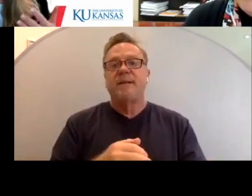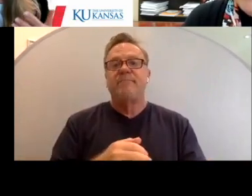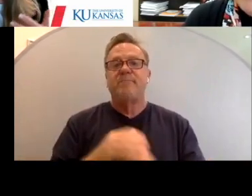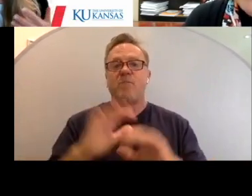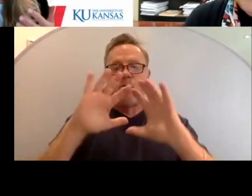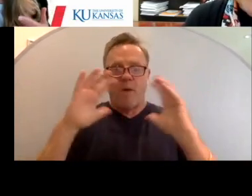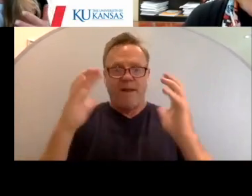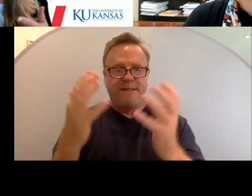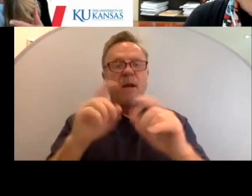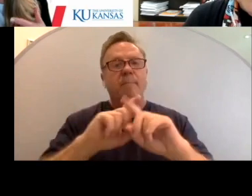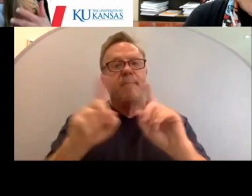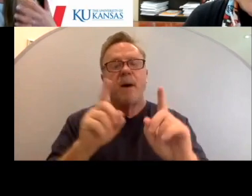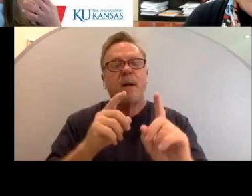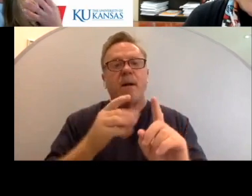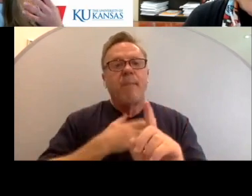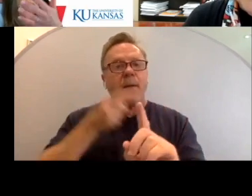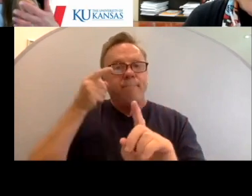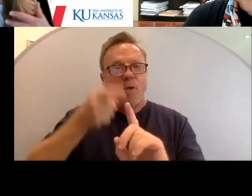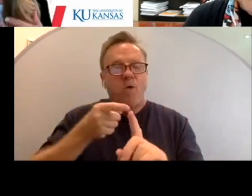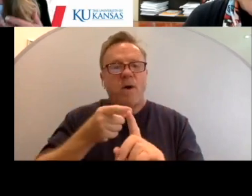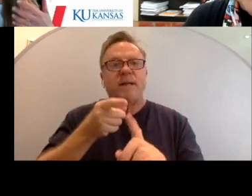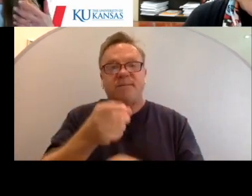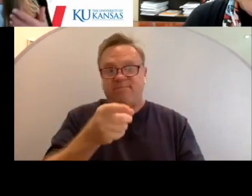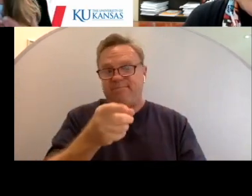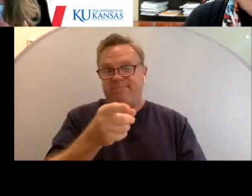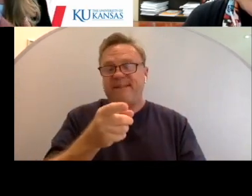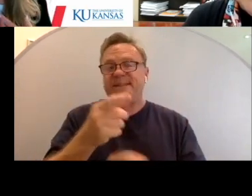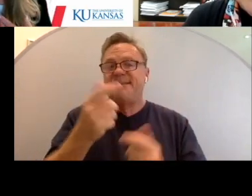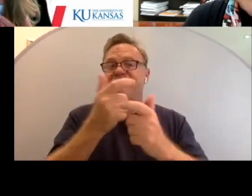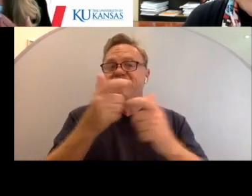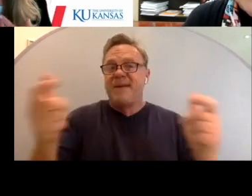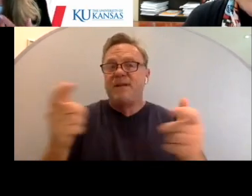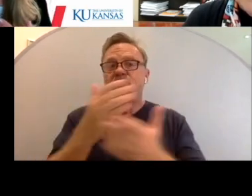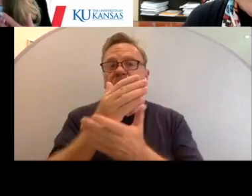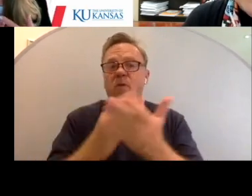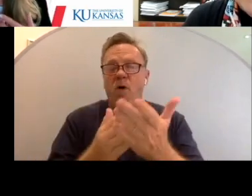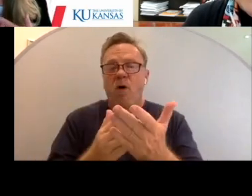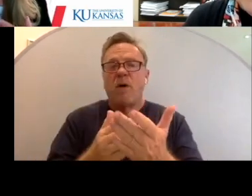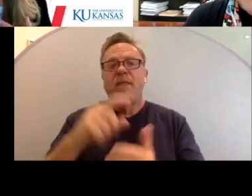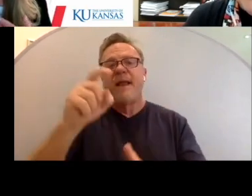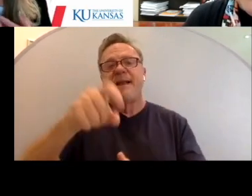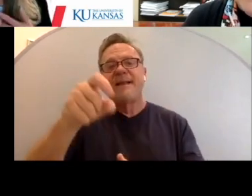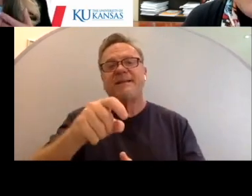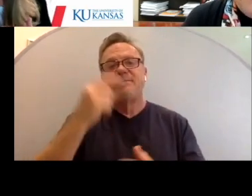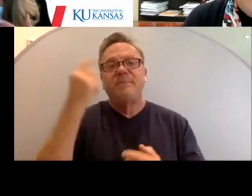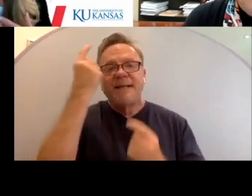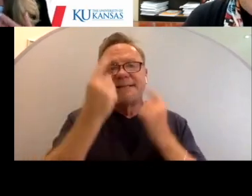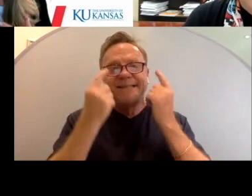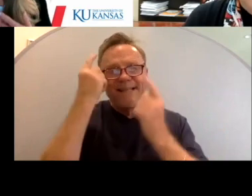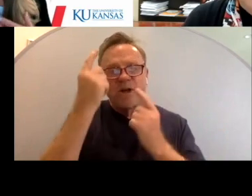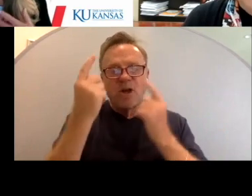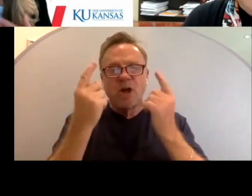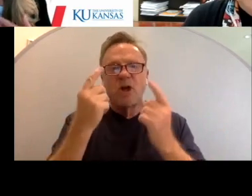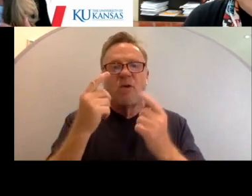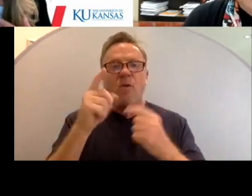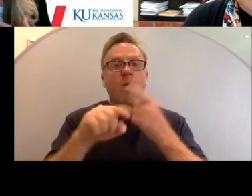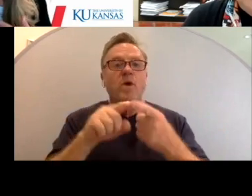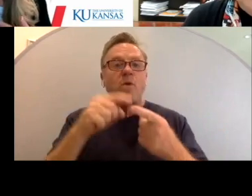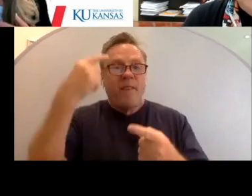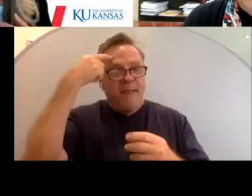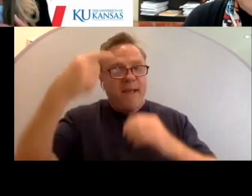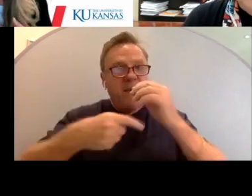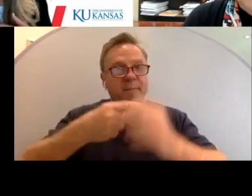But the point being that it is a major component that needs to be considered when we are thinking about the